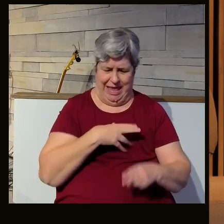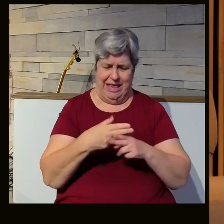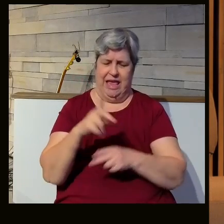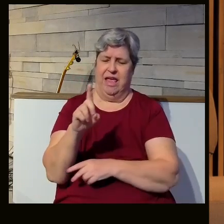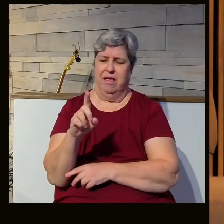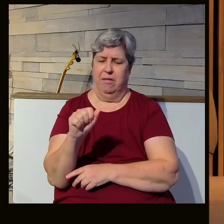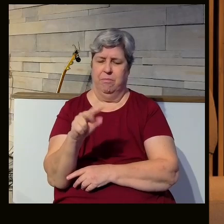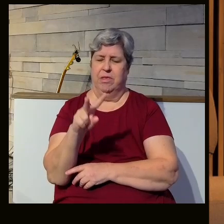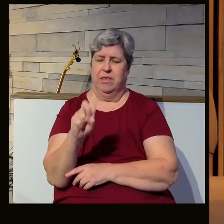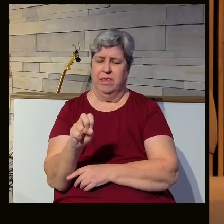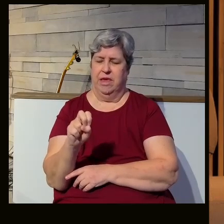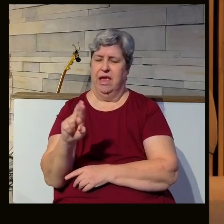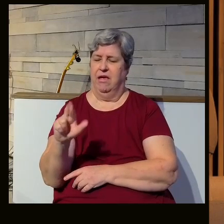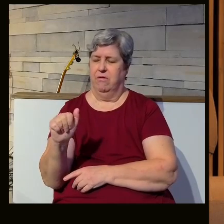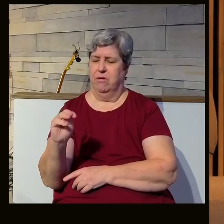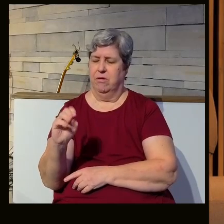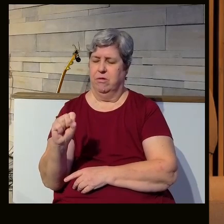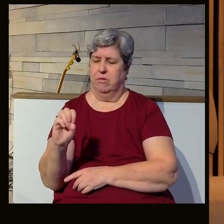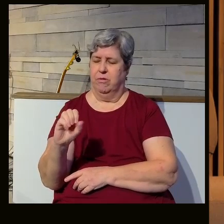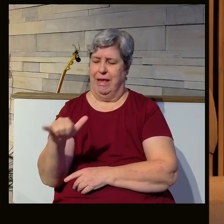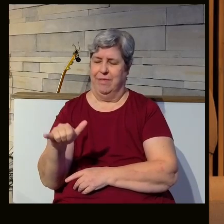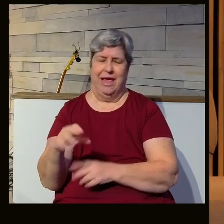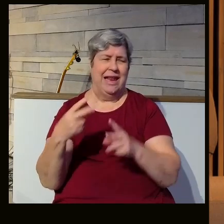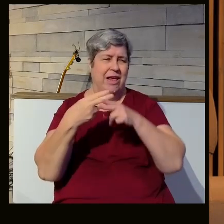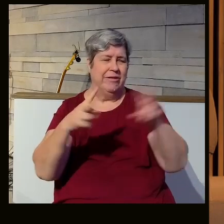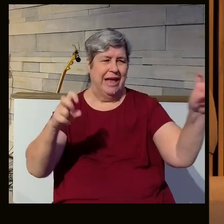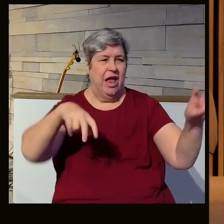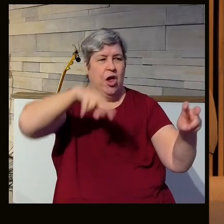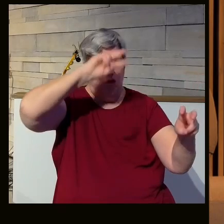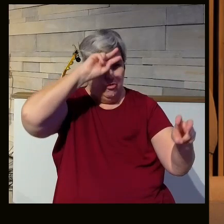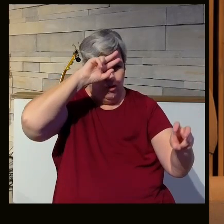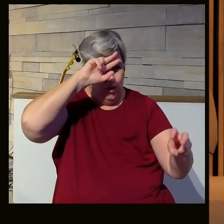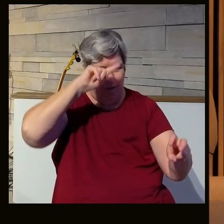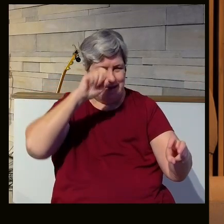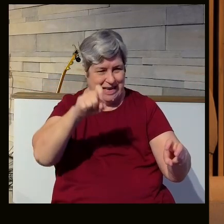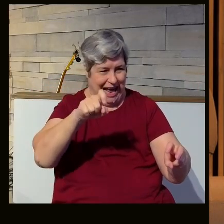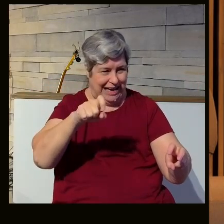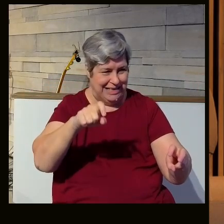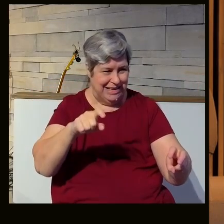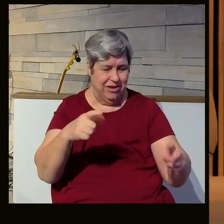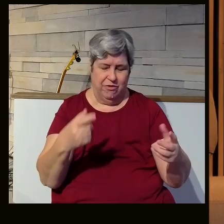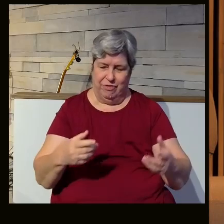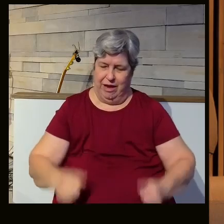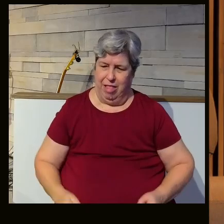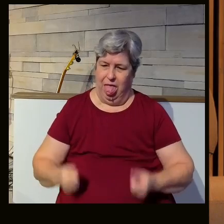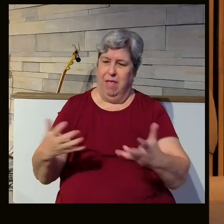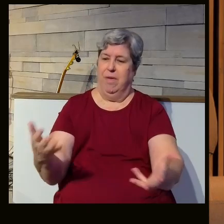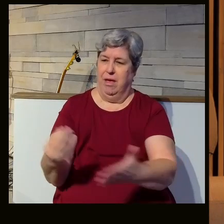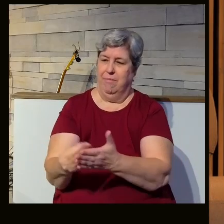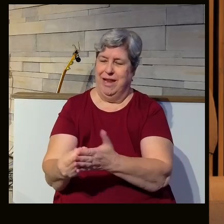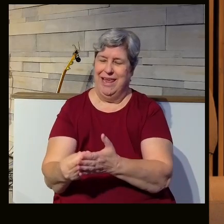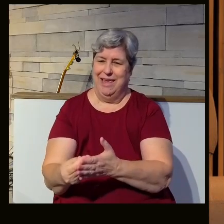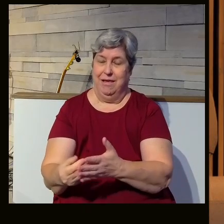most of us know who he is, and his stupid tax, right? You know, have you ever done something foolish with your money? And Dave